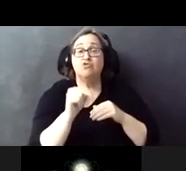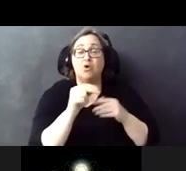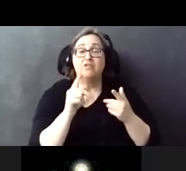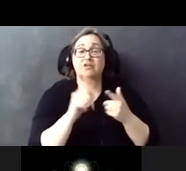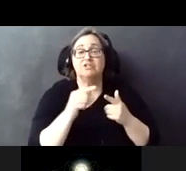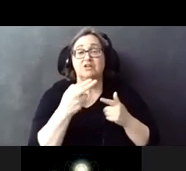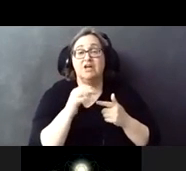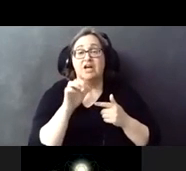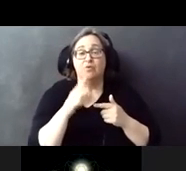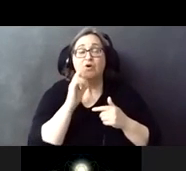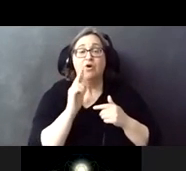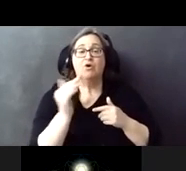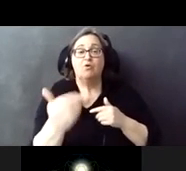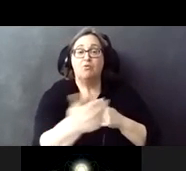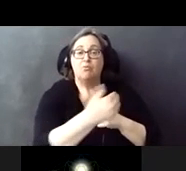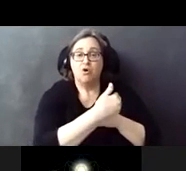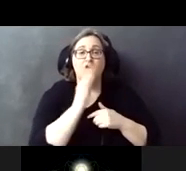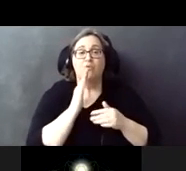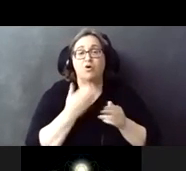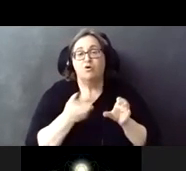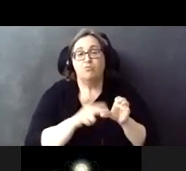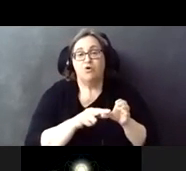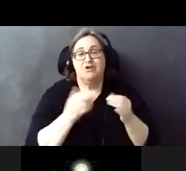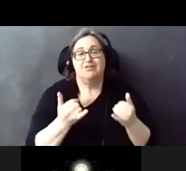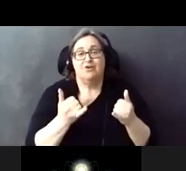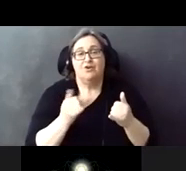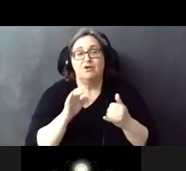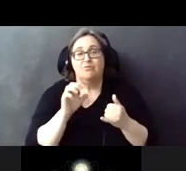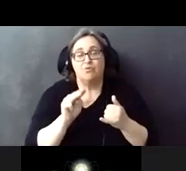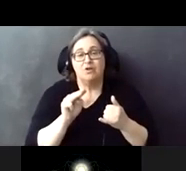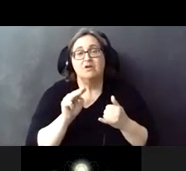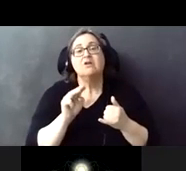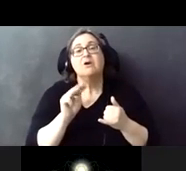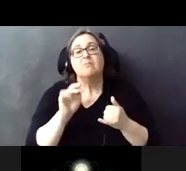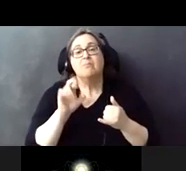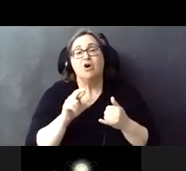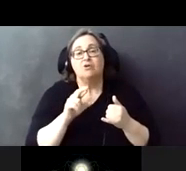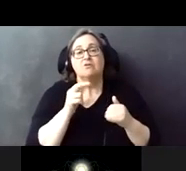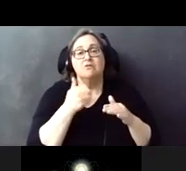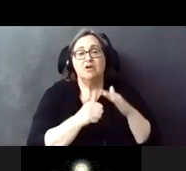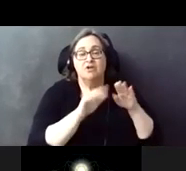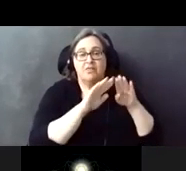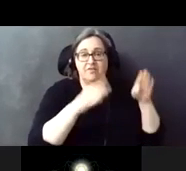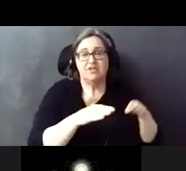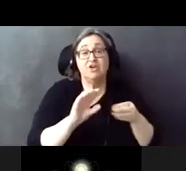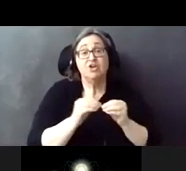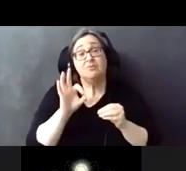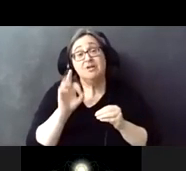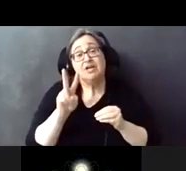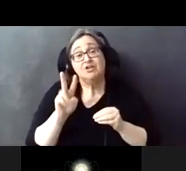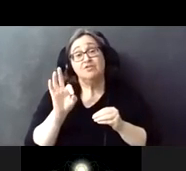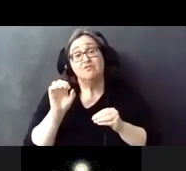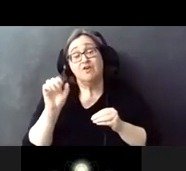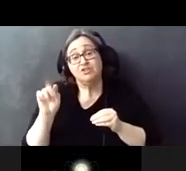howard will board using the current brinmar entrance under the viaduct number 92 foster